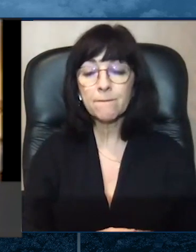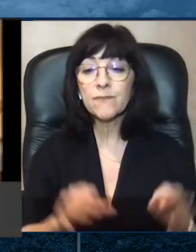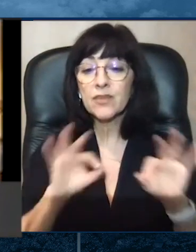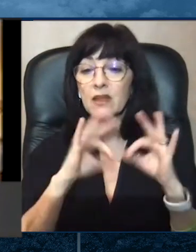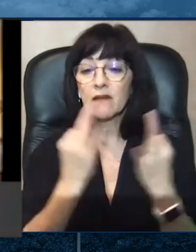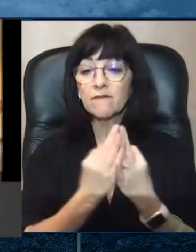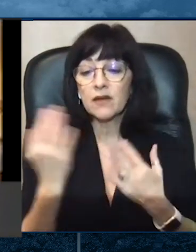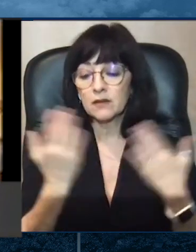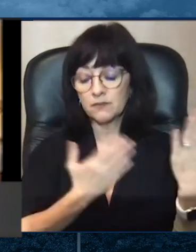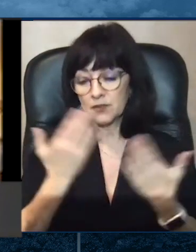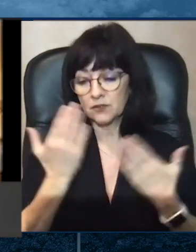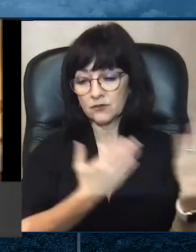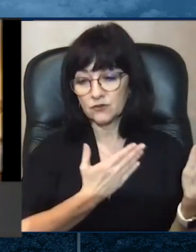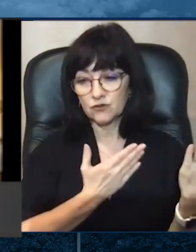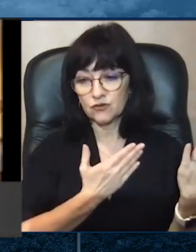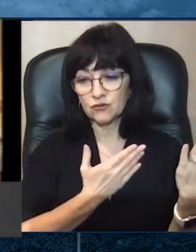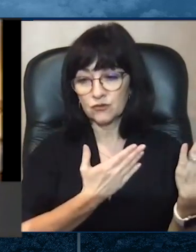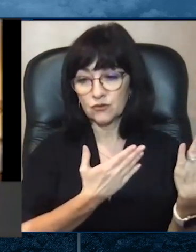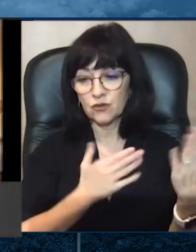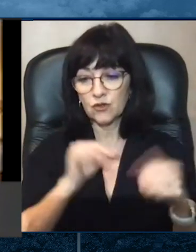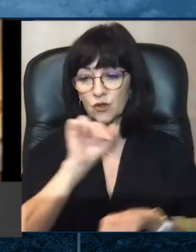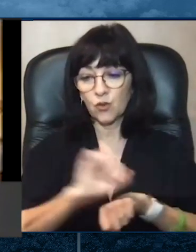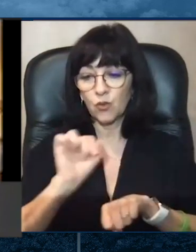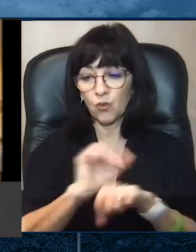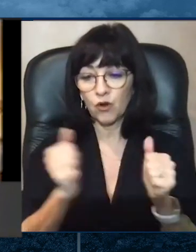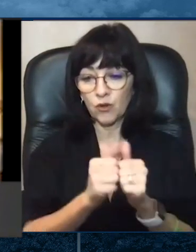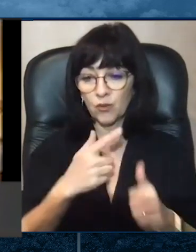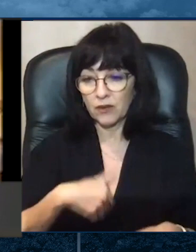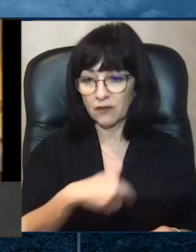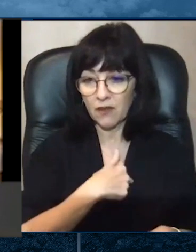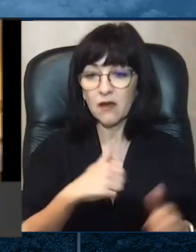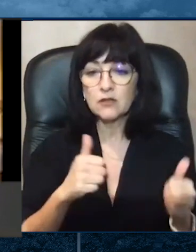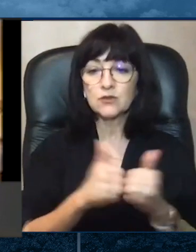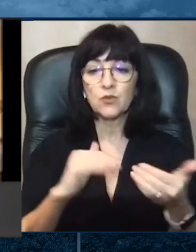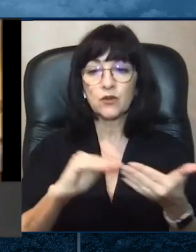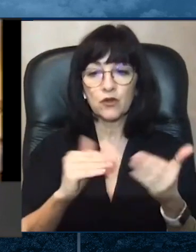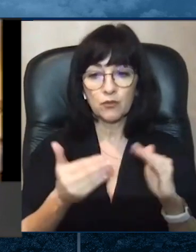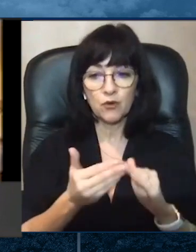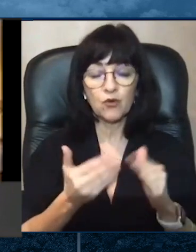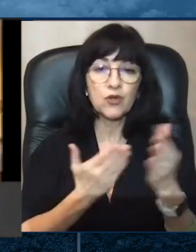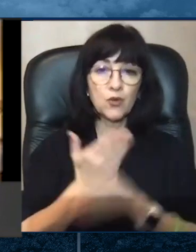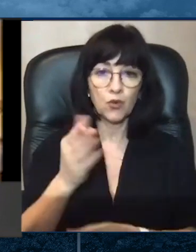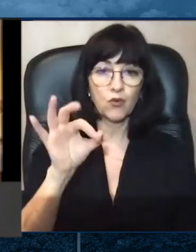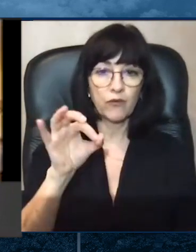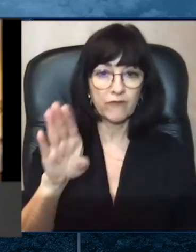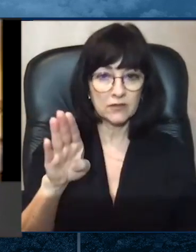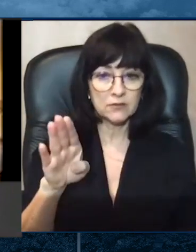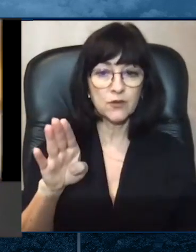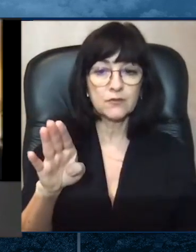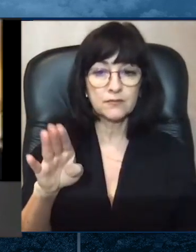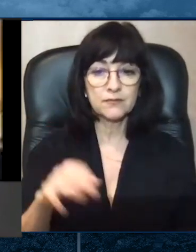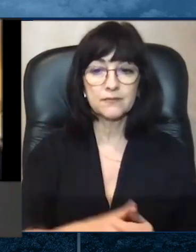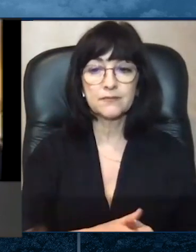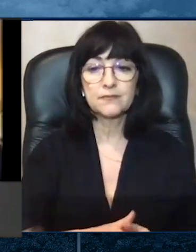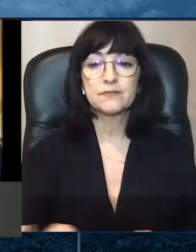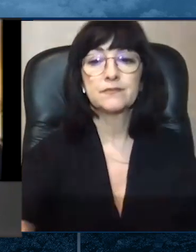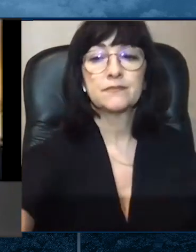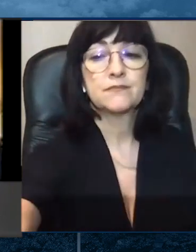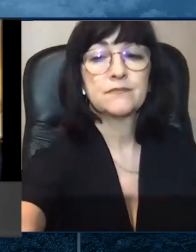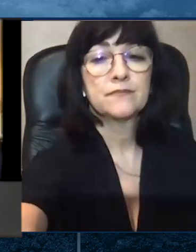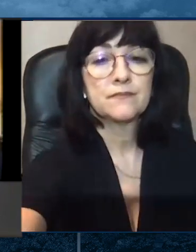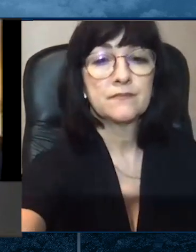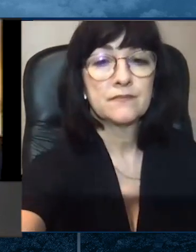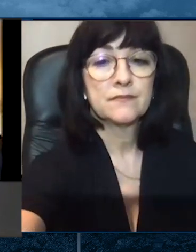manteniéndose en contacto con las familias, conectándonos con la